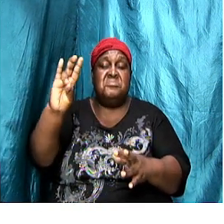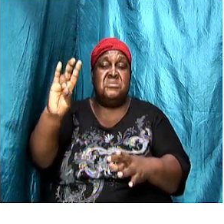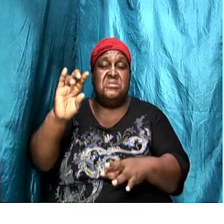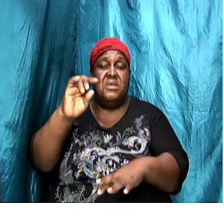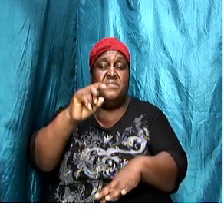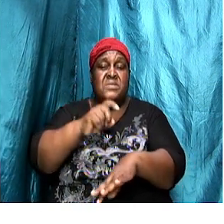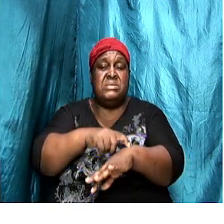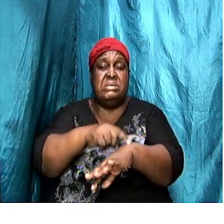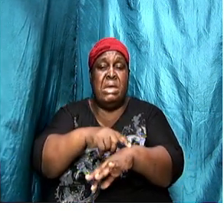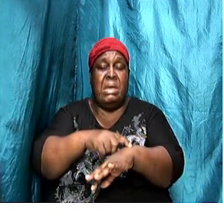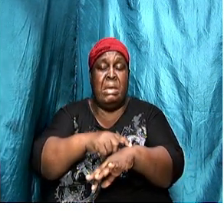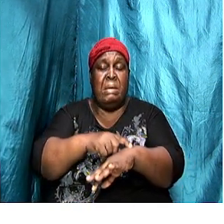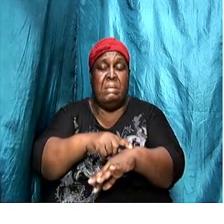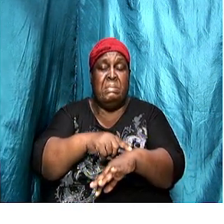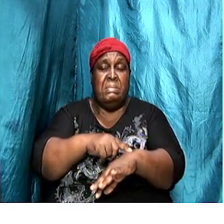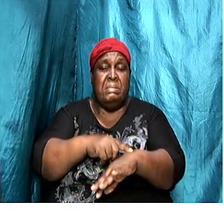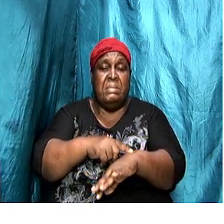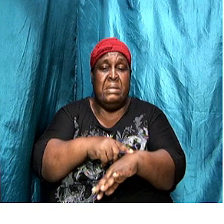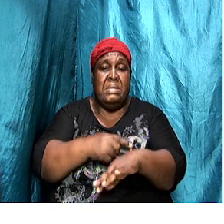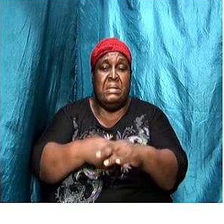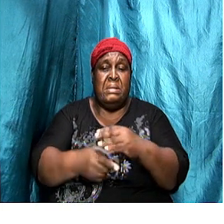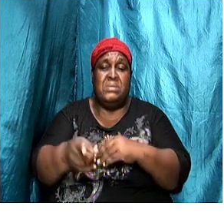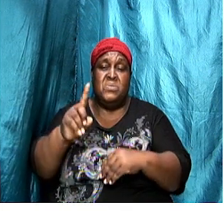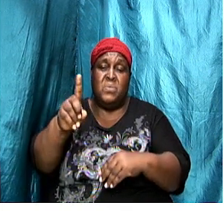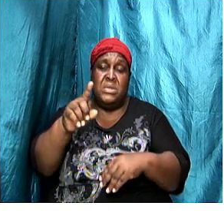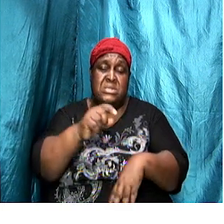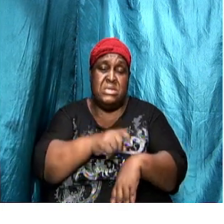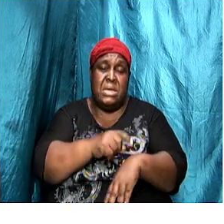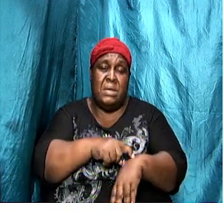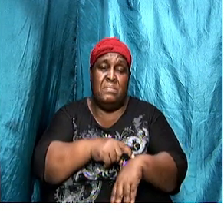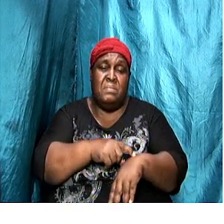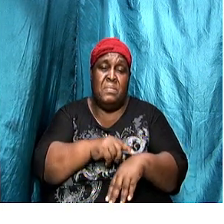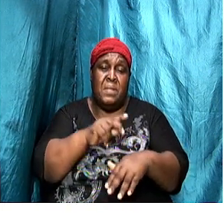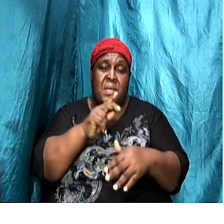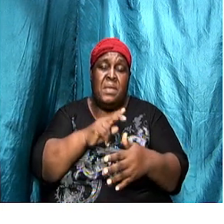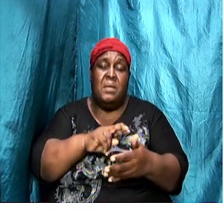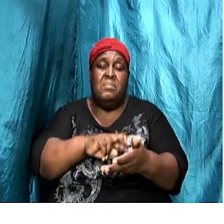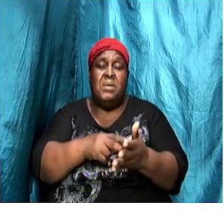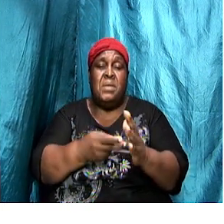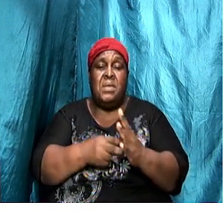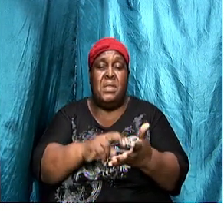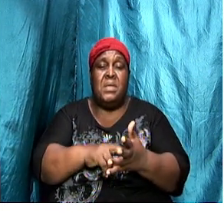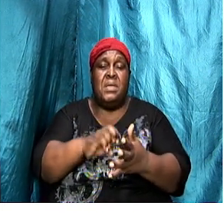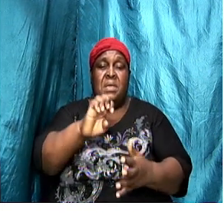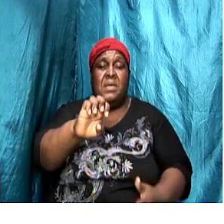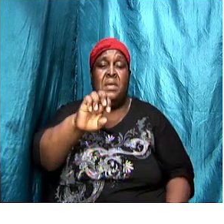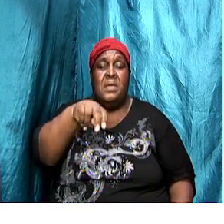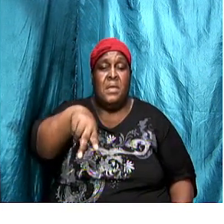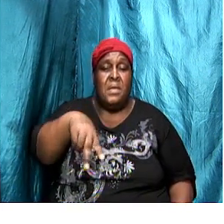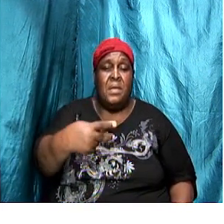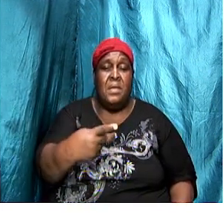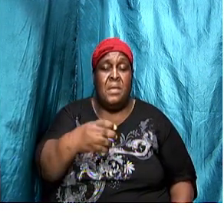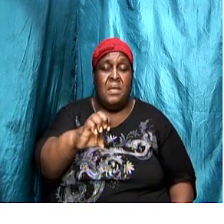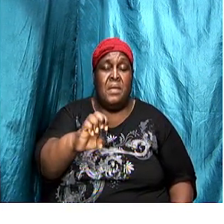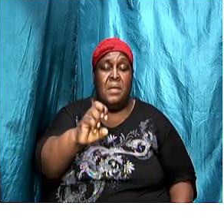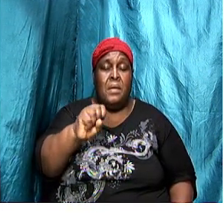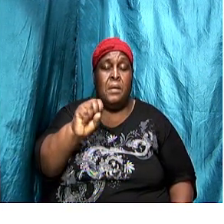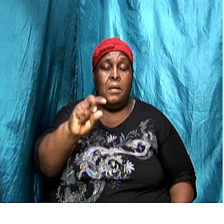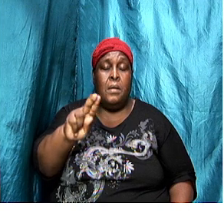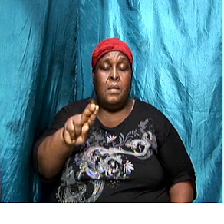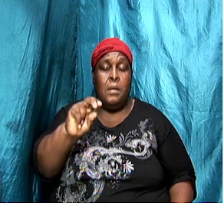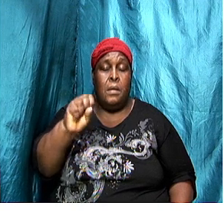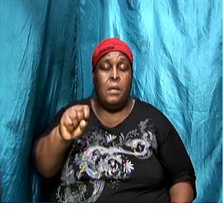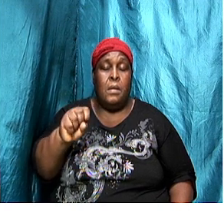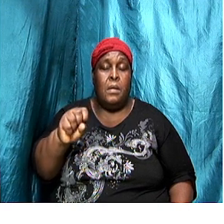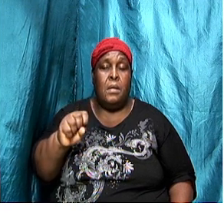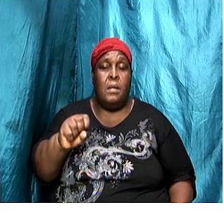over time. So that there was one period that represents what the church of Ephesus was going, that church that